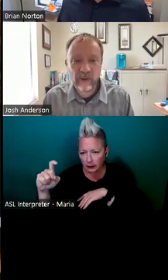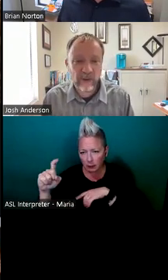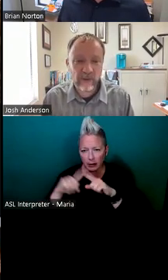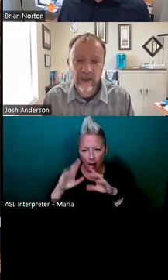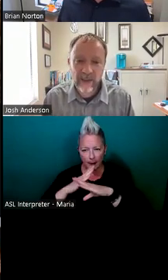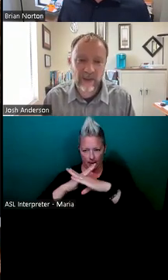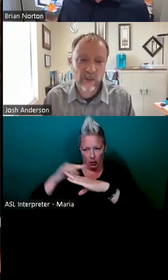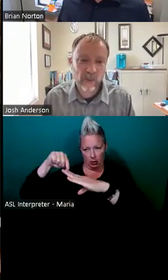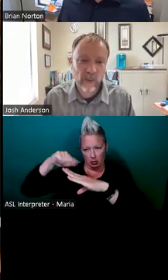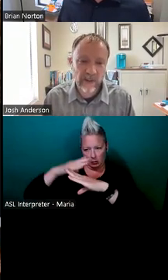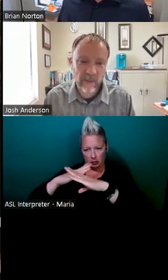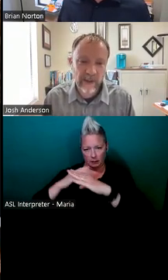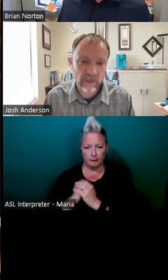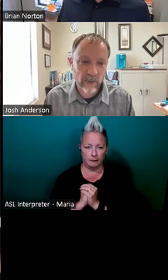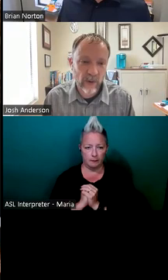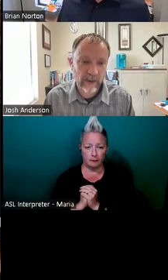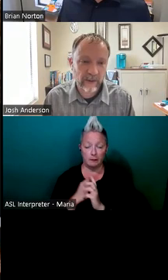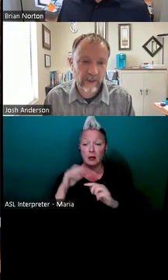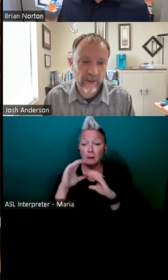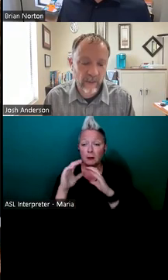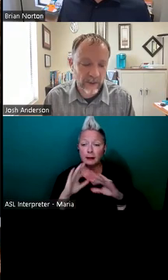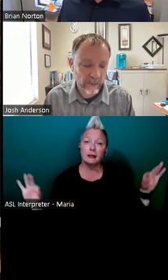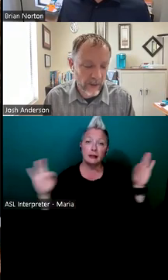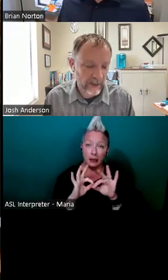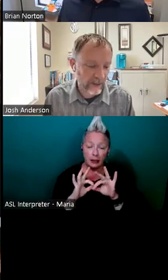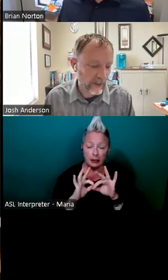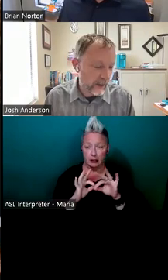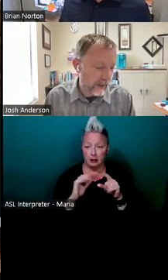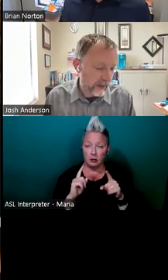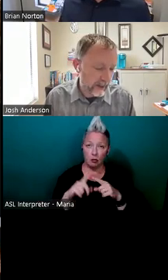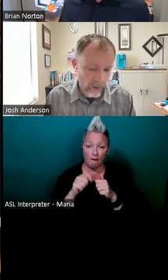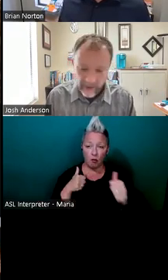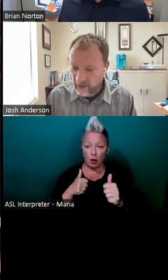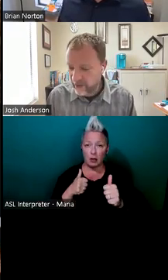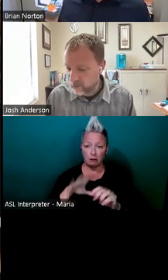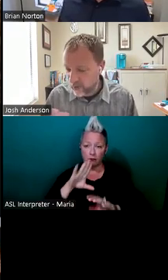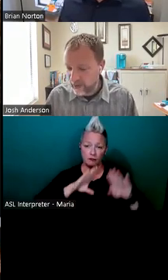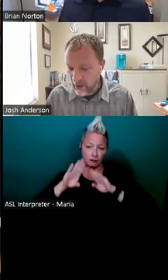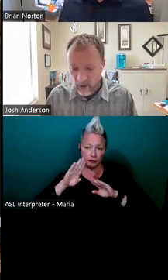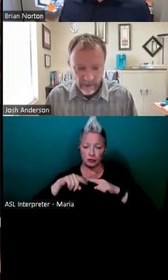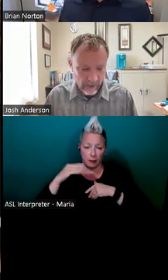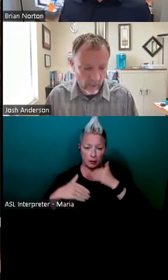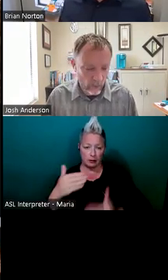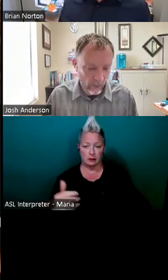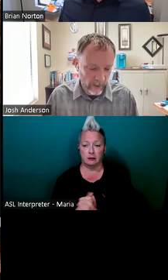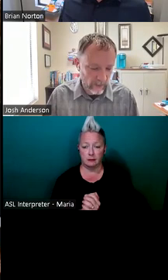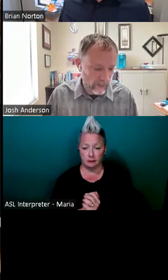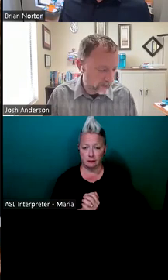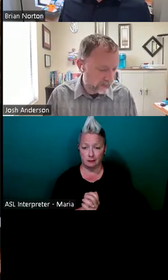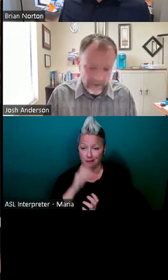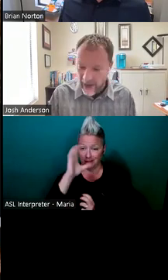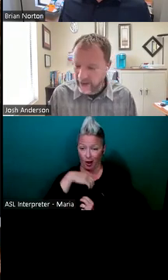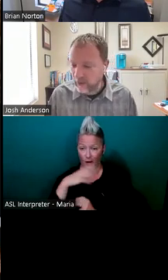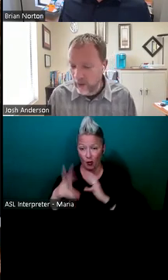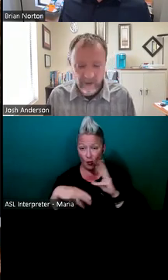then communication is key to avoiding setbacks and prolonging the accommodation process. Uh, as Brian said, it's very ironic that in a world where